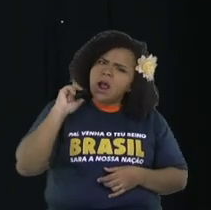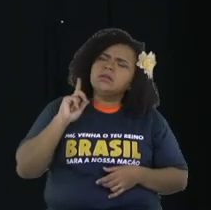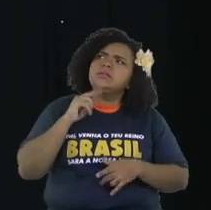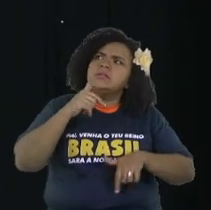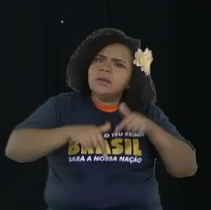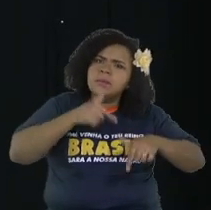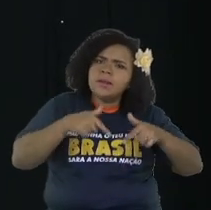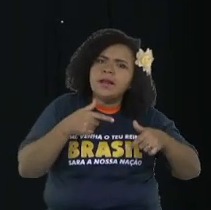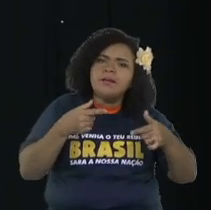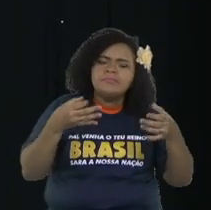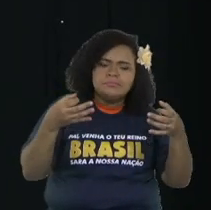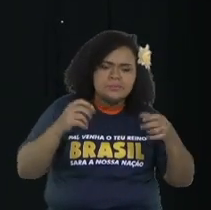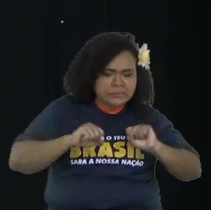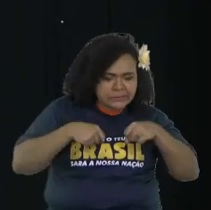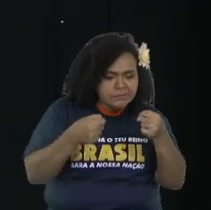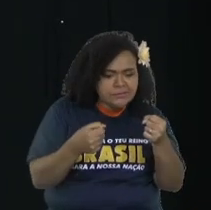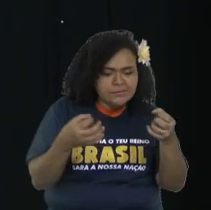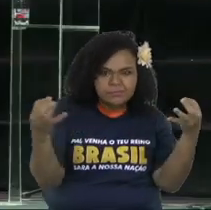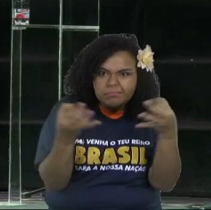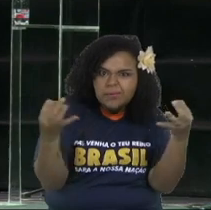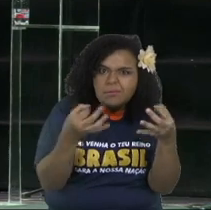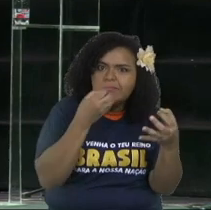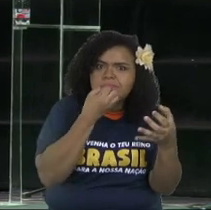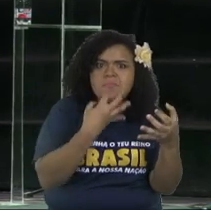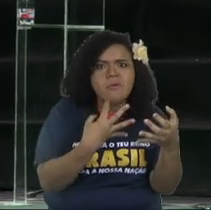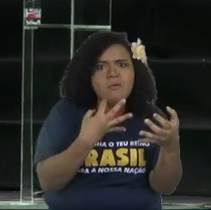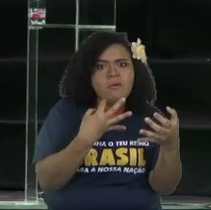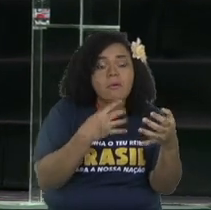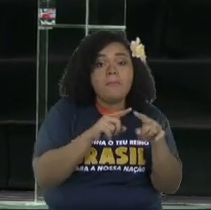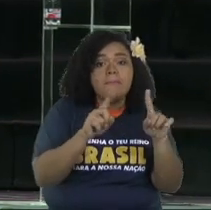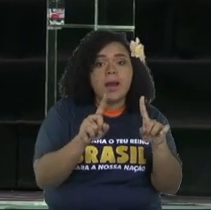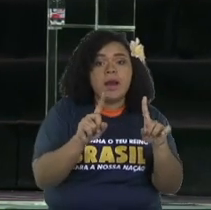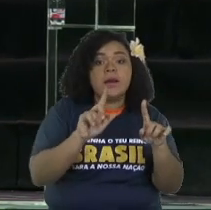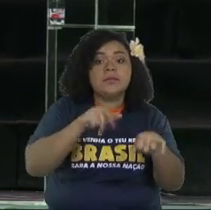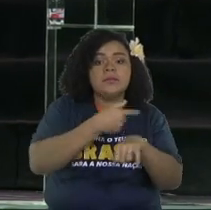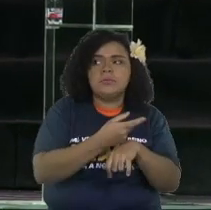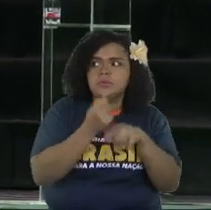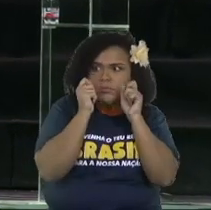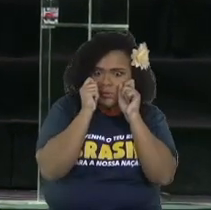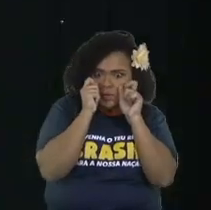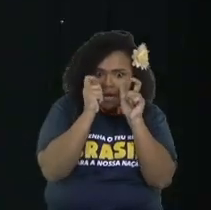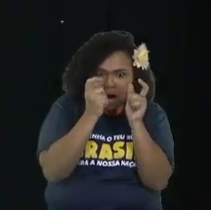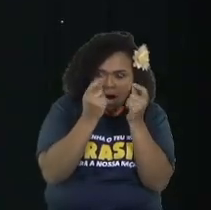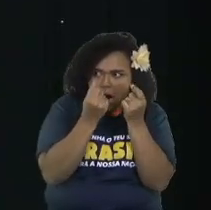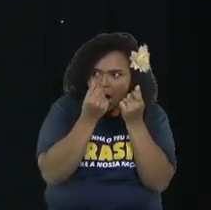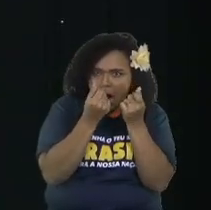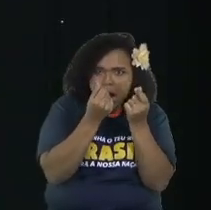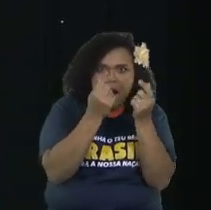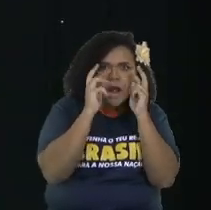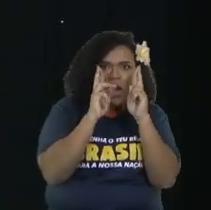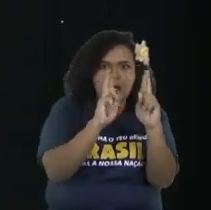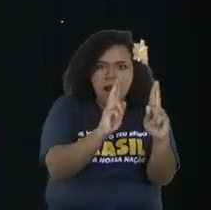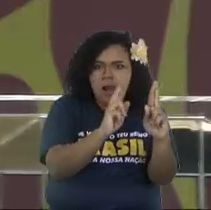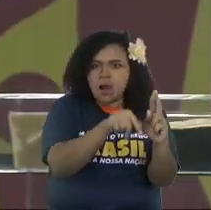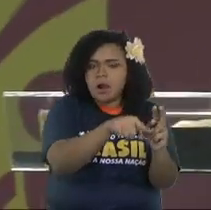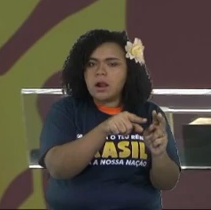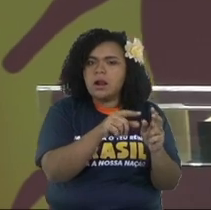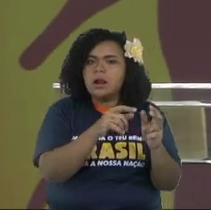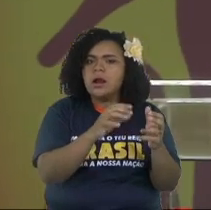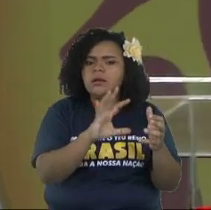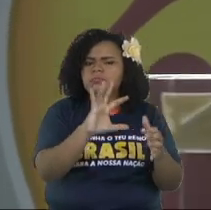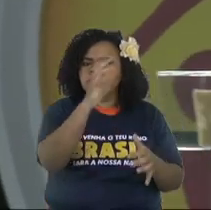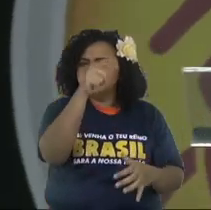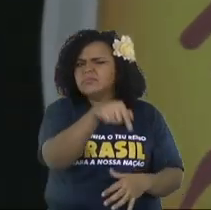with diligence. He let the greedy take him to cheat, to steal,